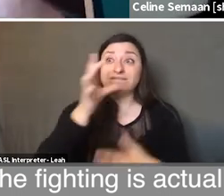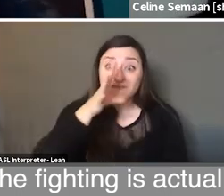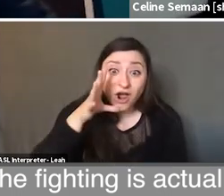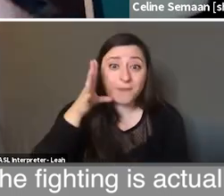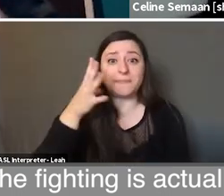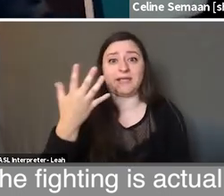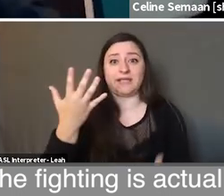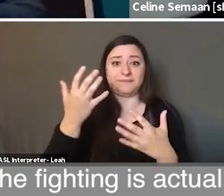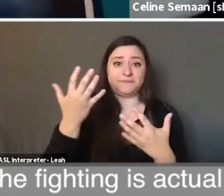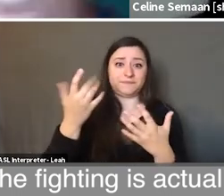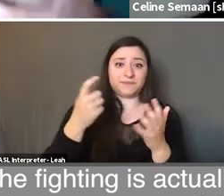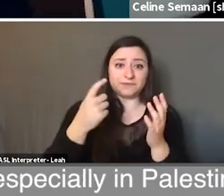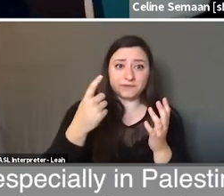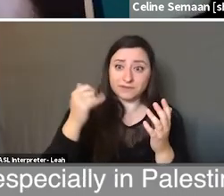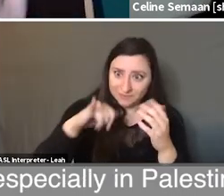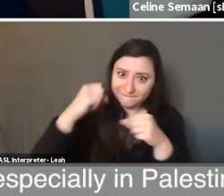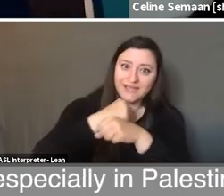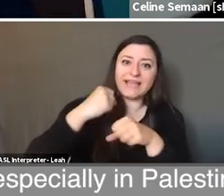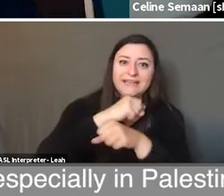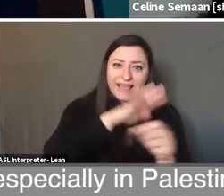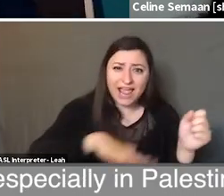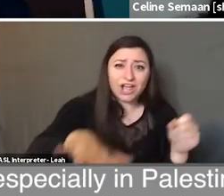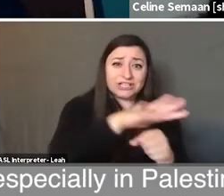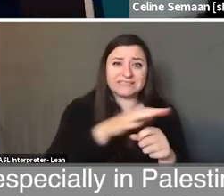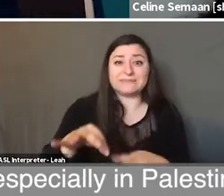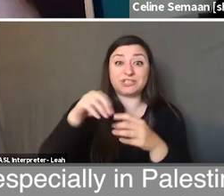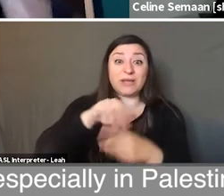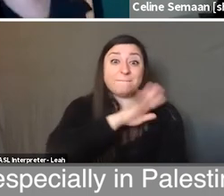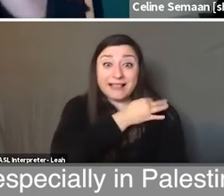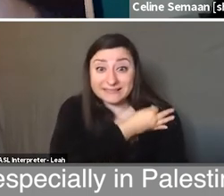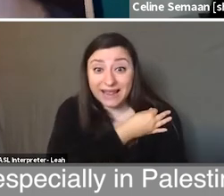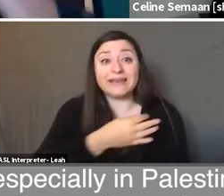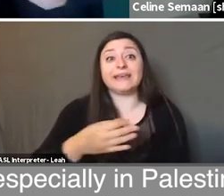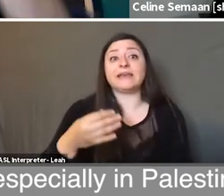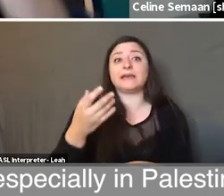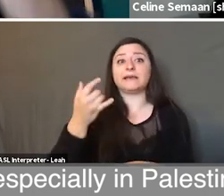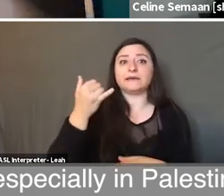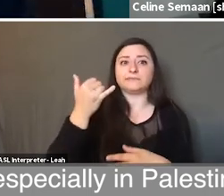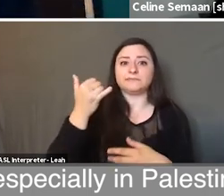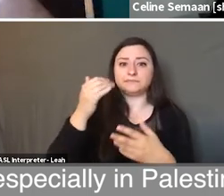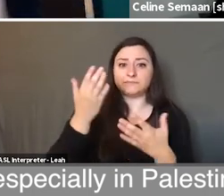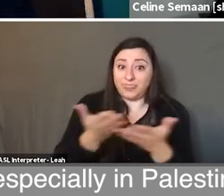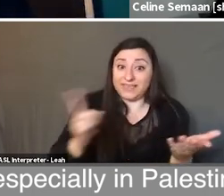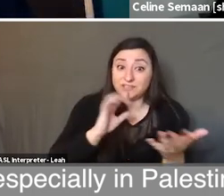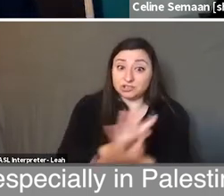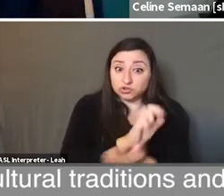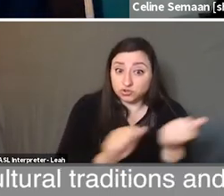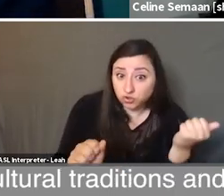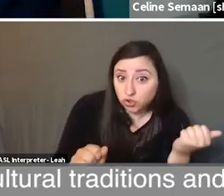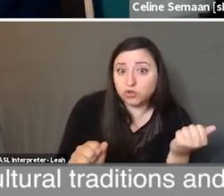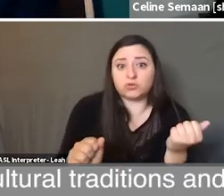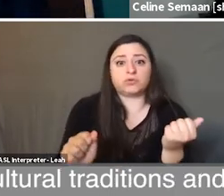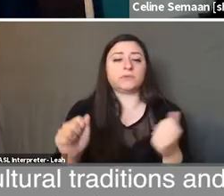agriculture is part of the fighting area, especially in Palestine, where Zionism aims at destroying Palestinian